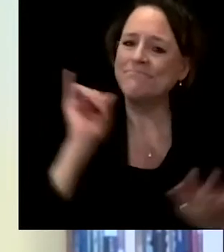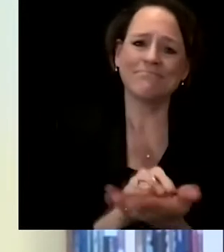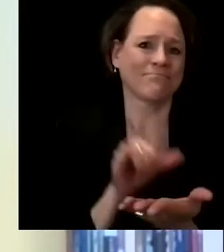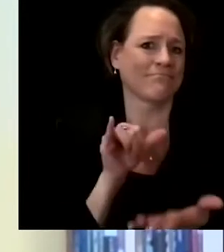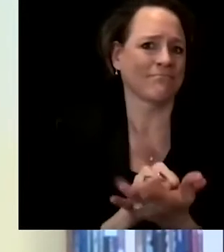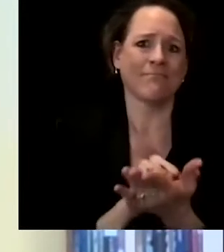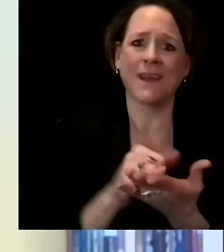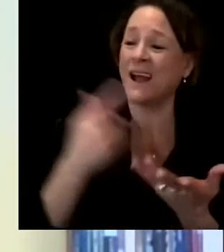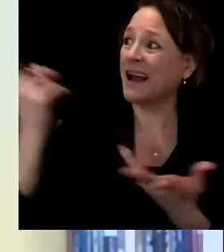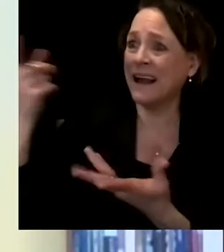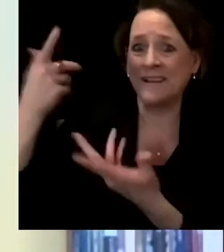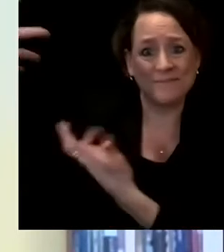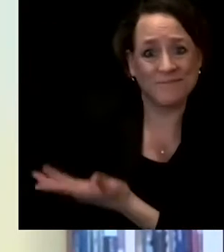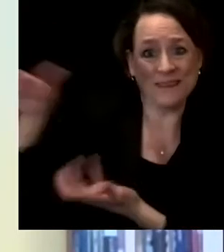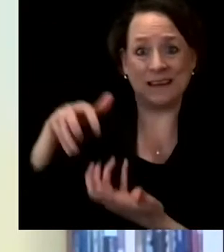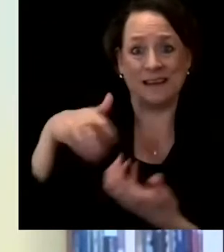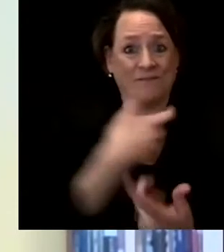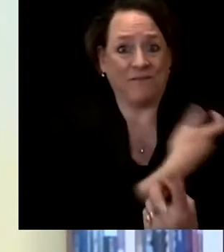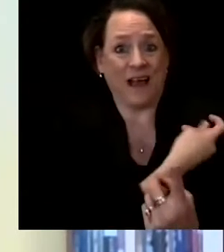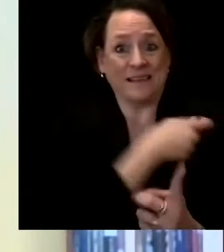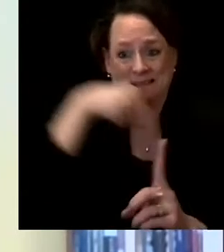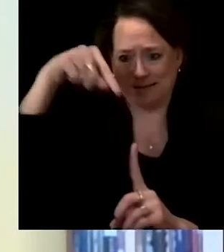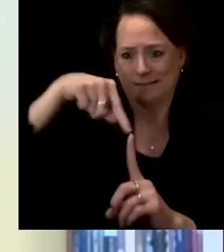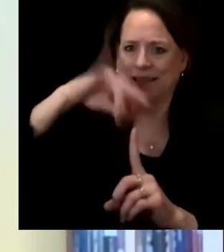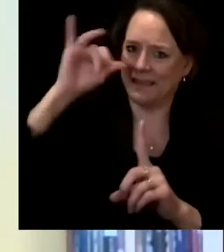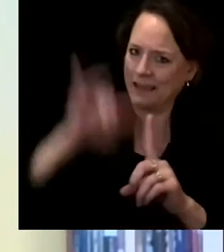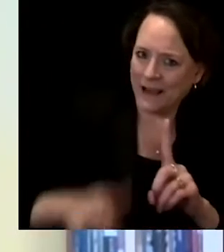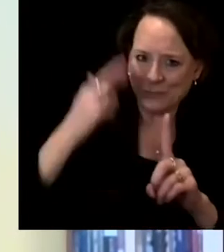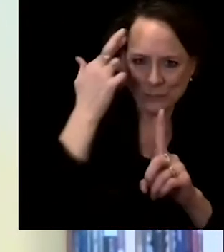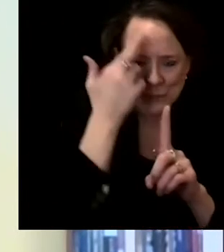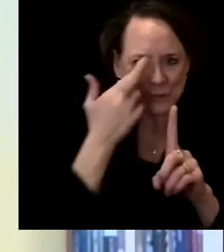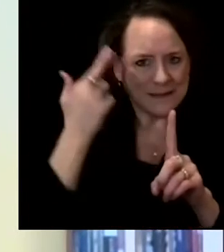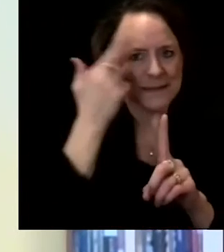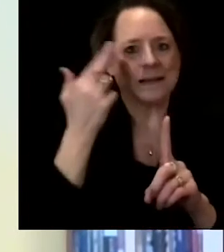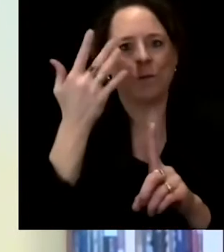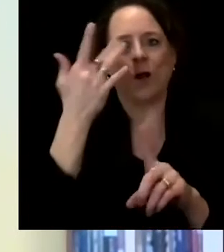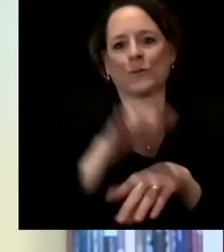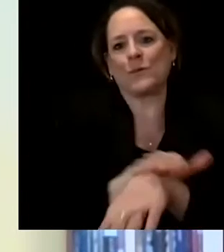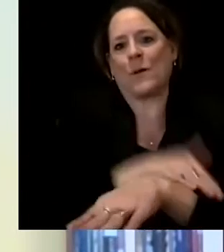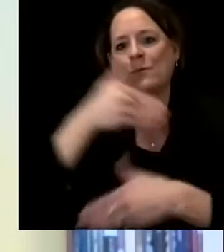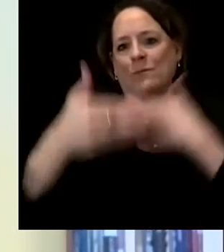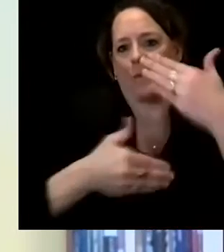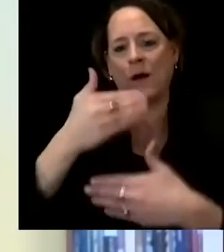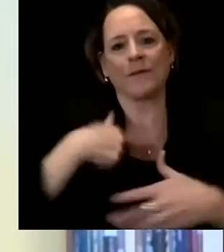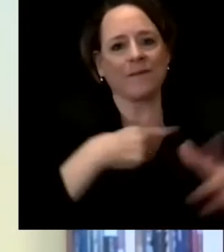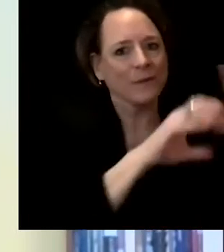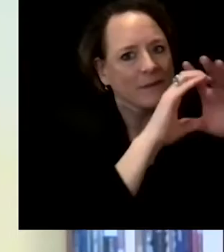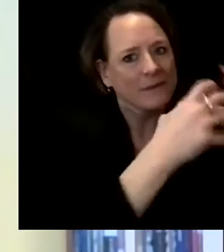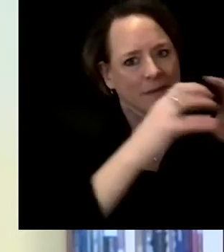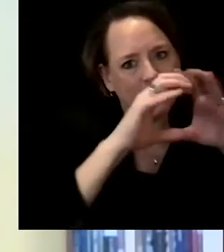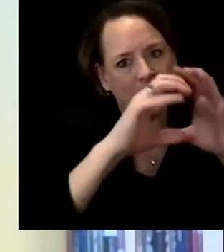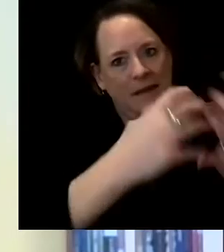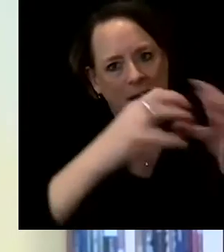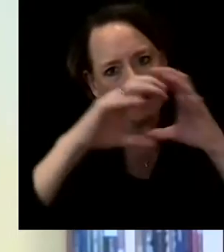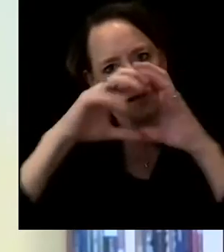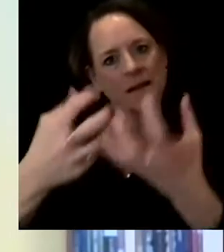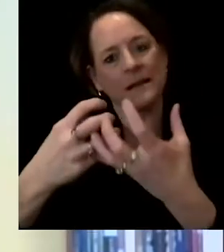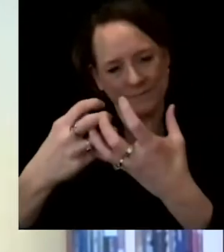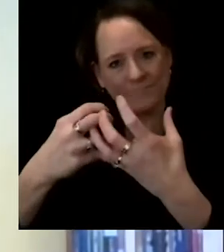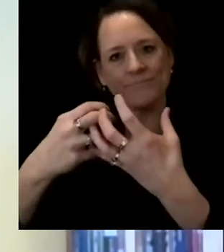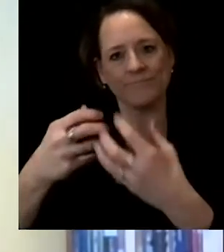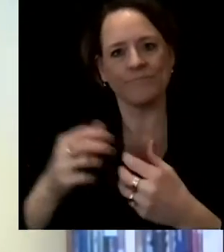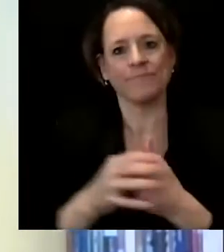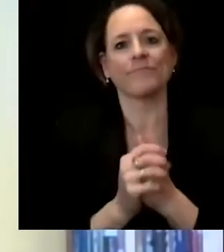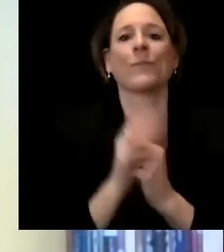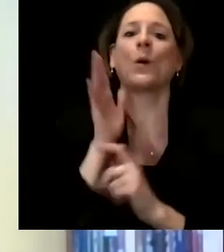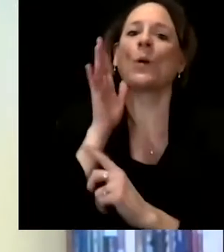using this very deliberate approach to match certain groups to volume a vaccine, and we will get there. But if